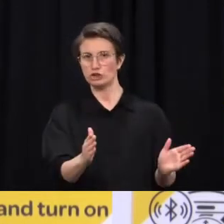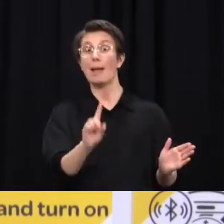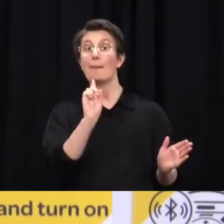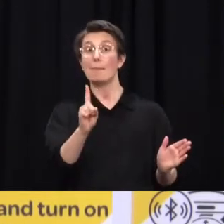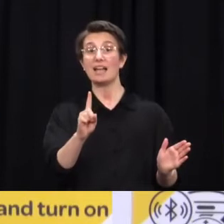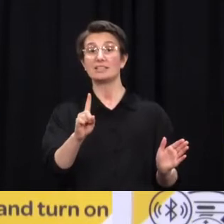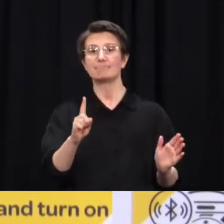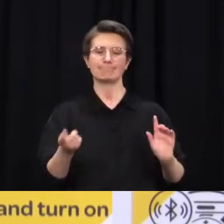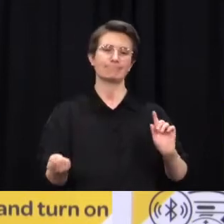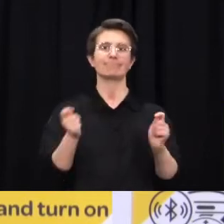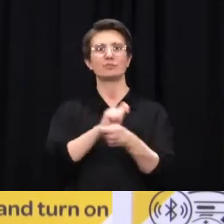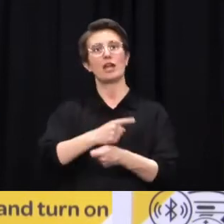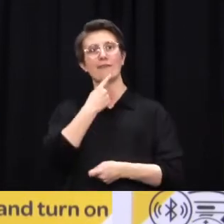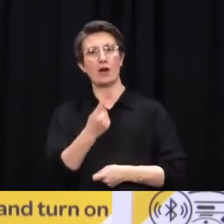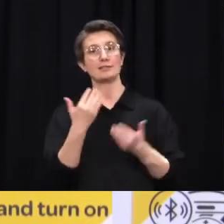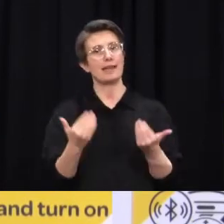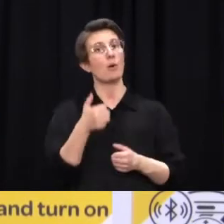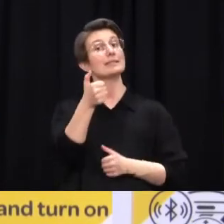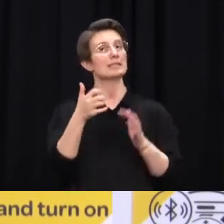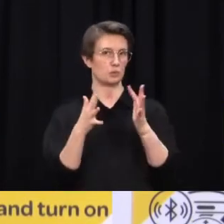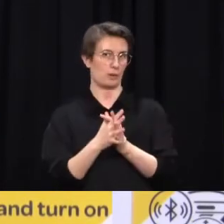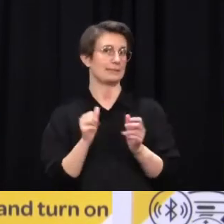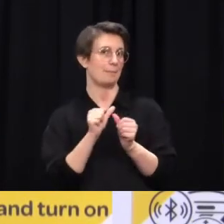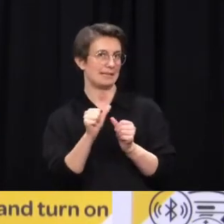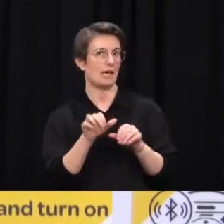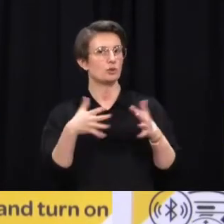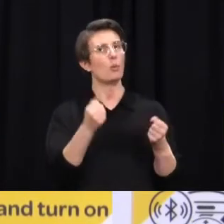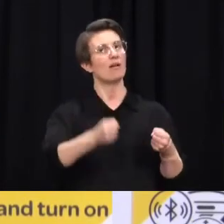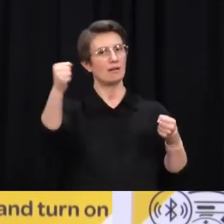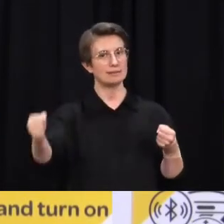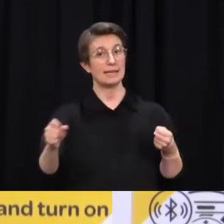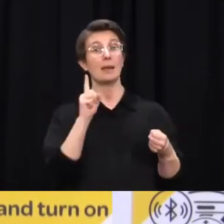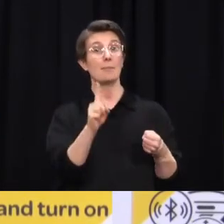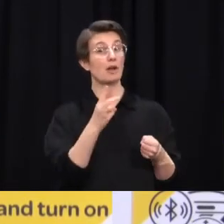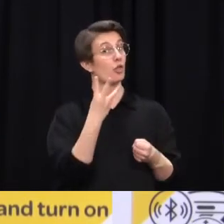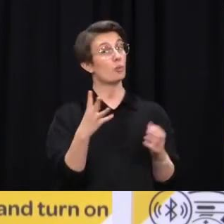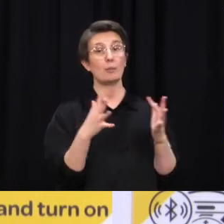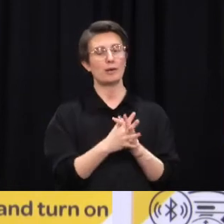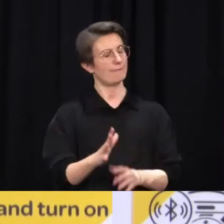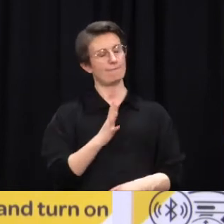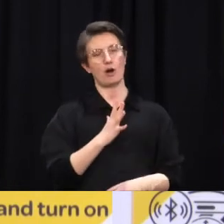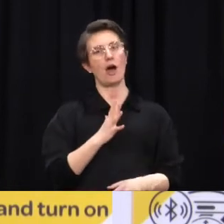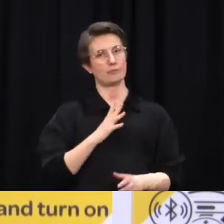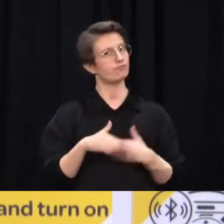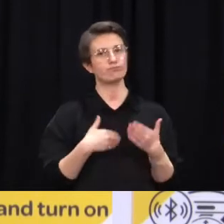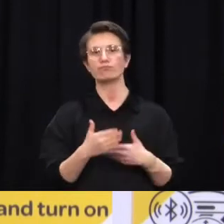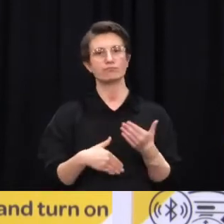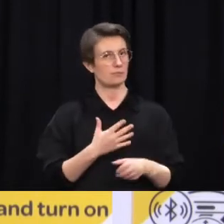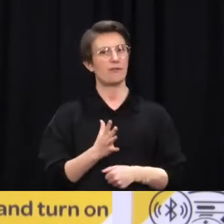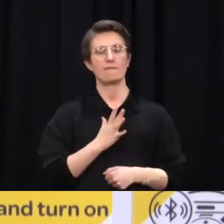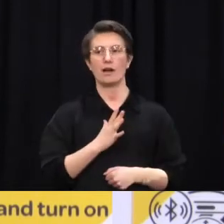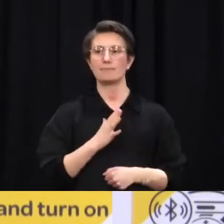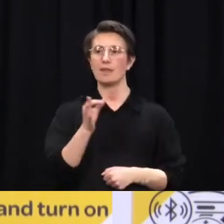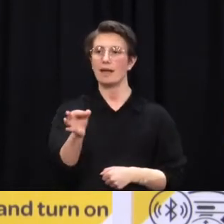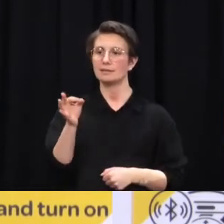to. We'll come down the question here. Thank you. Are there 10,000 people who are close contacts getting the daily calls that have been the norm for people in self